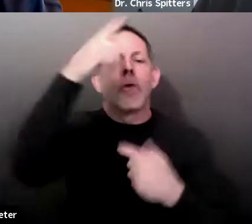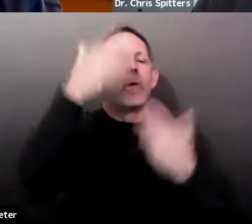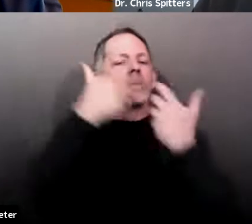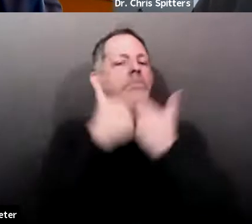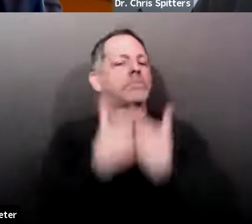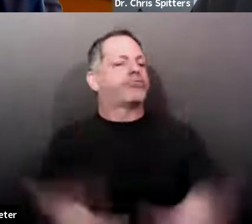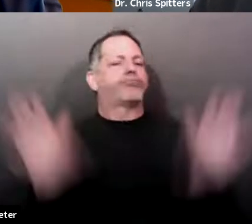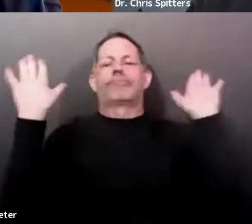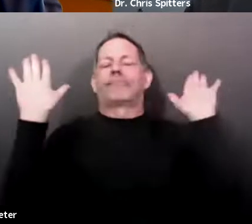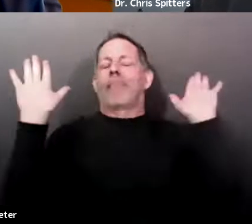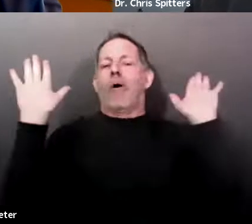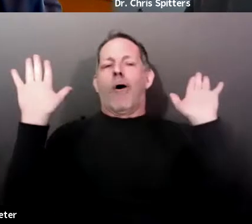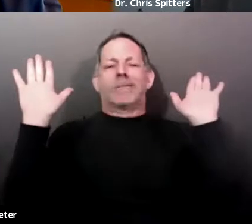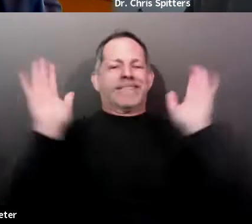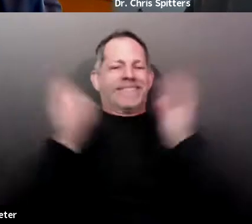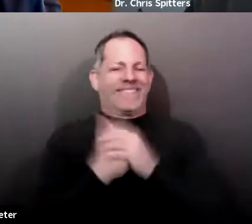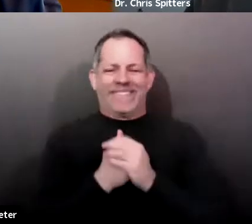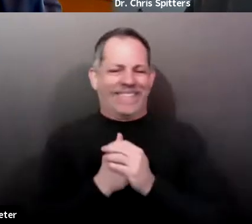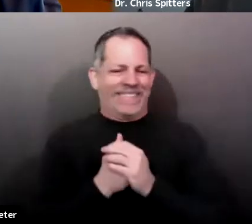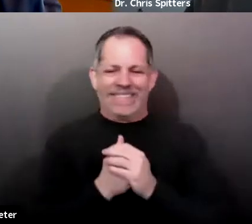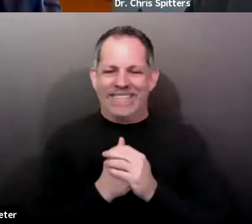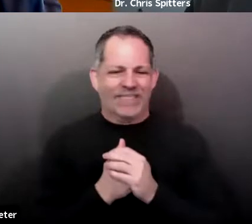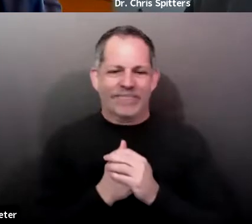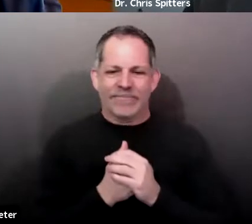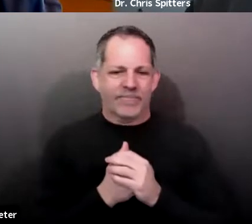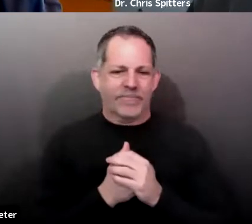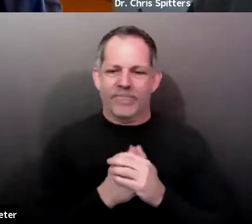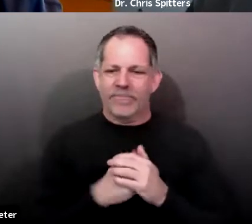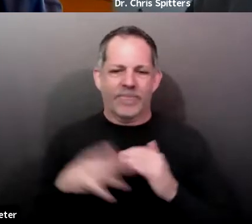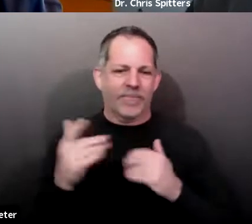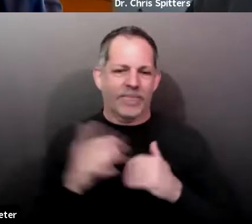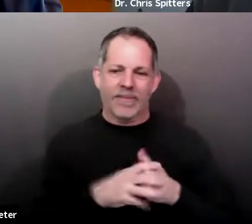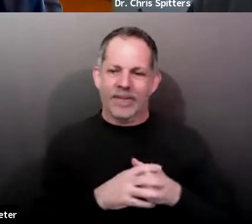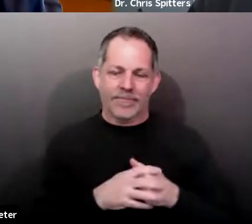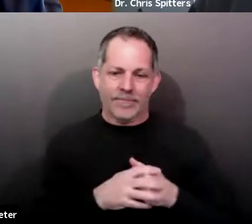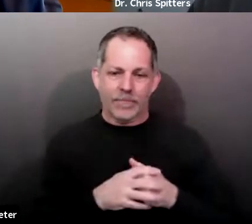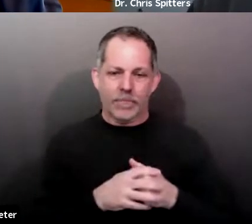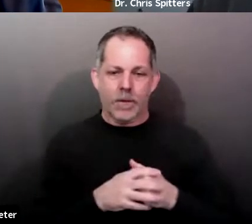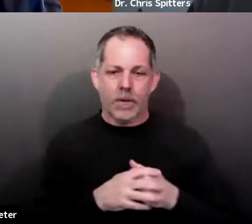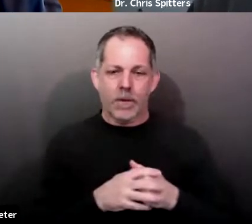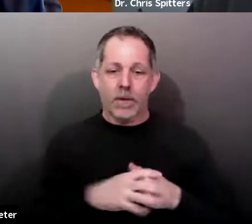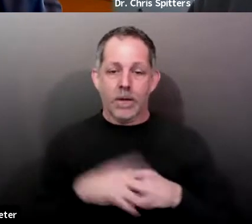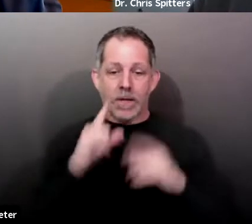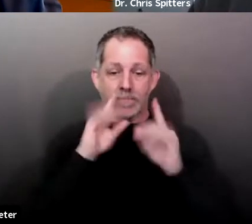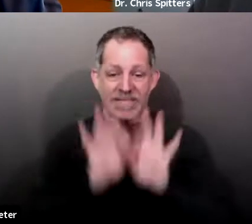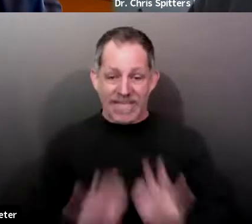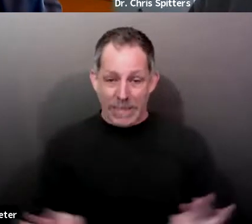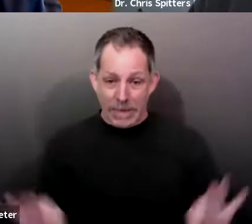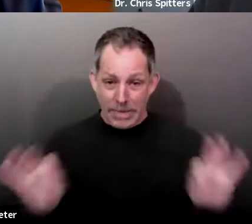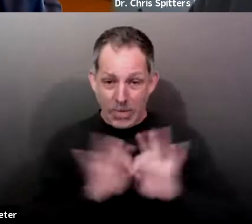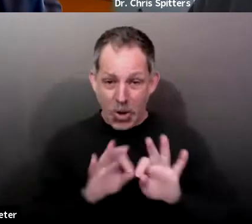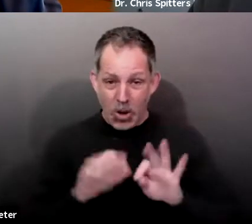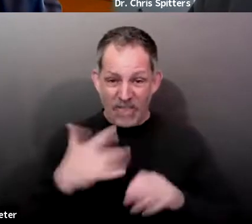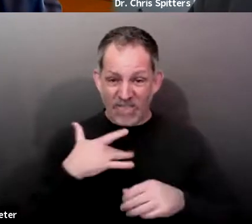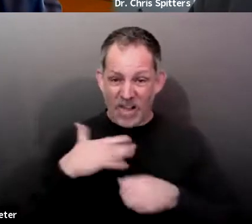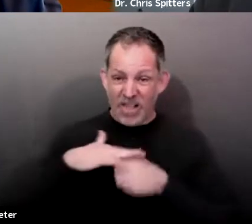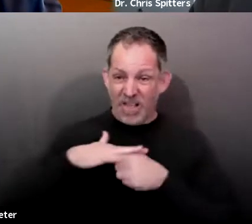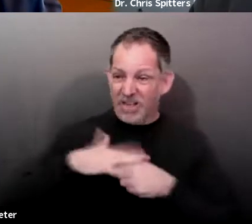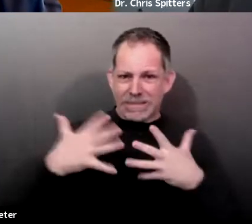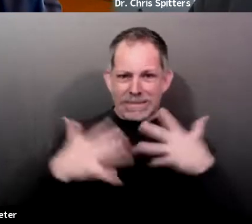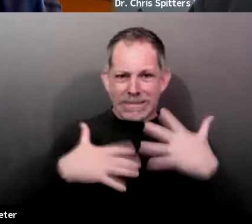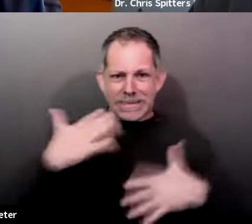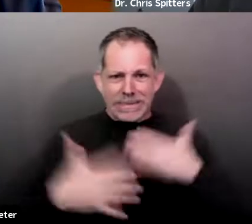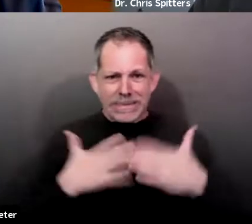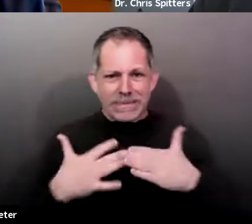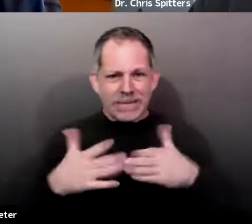know, tolerance of the type of thing that you mentioned, but we can, we can also get bogged down, working too hard to try to suppress that. Uh, so